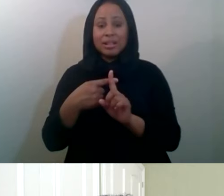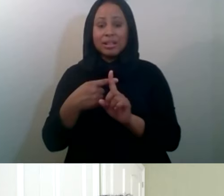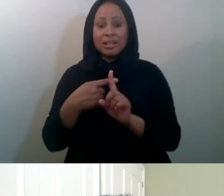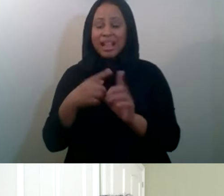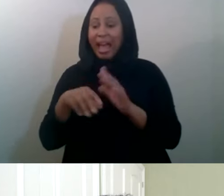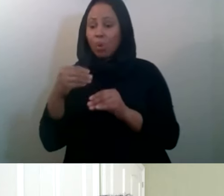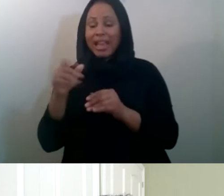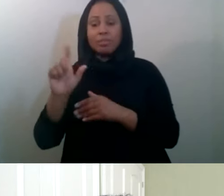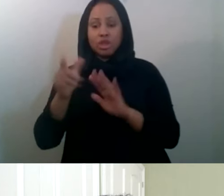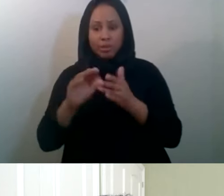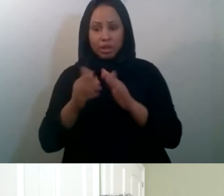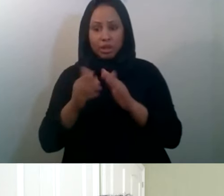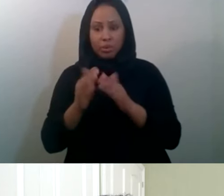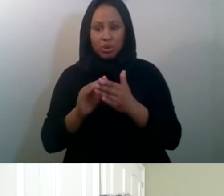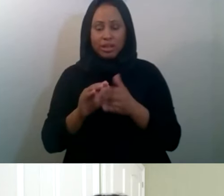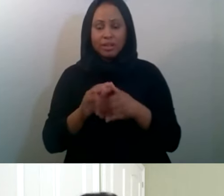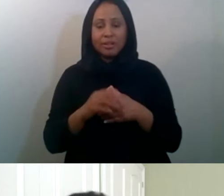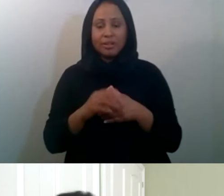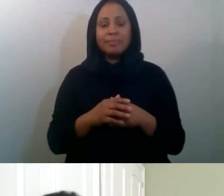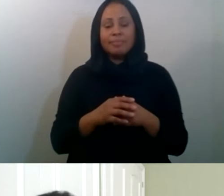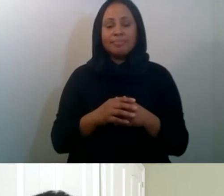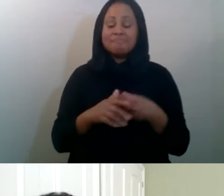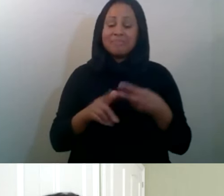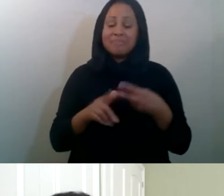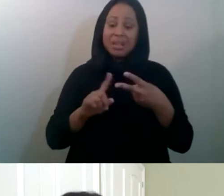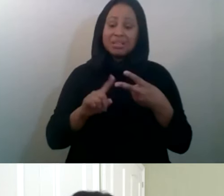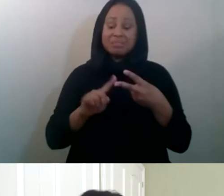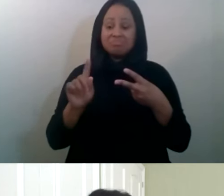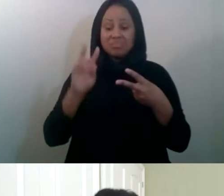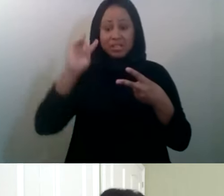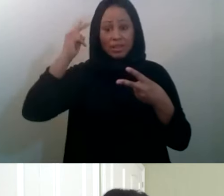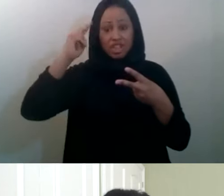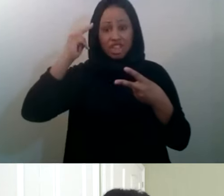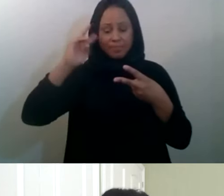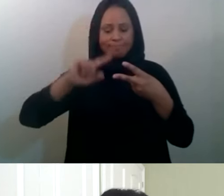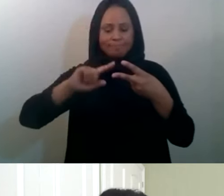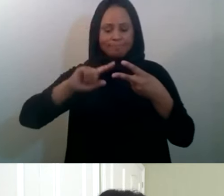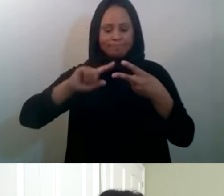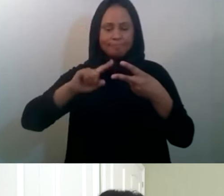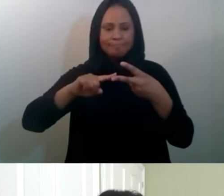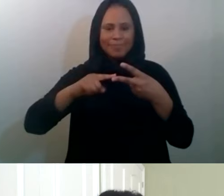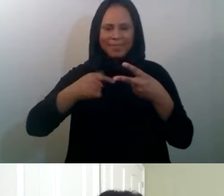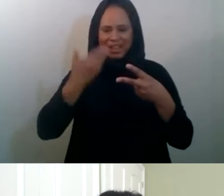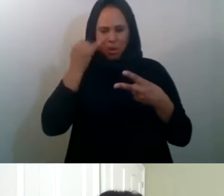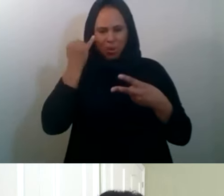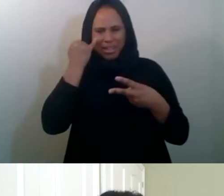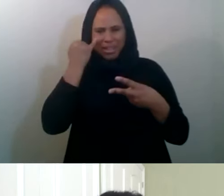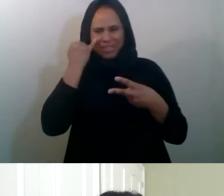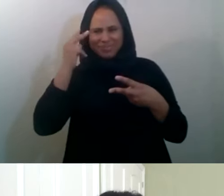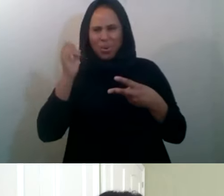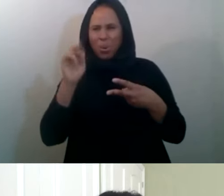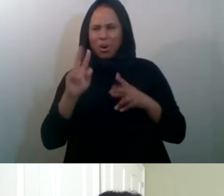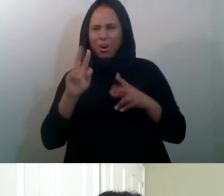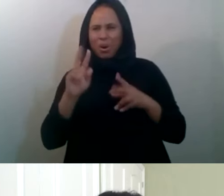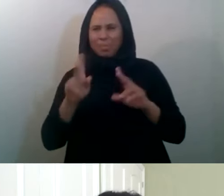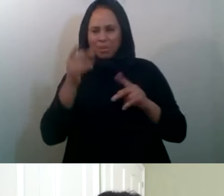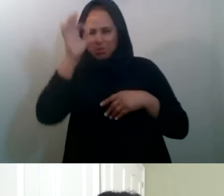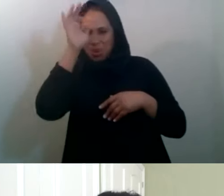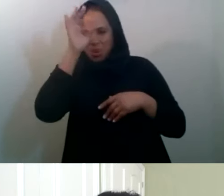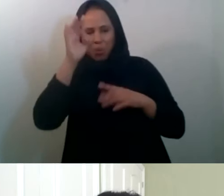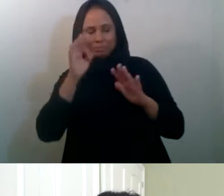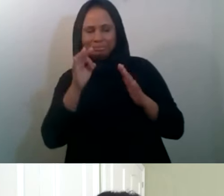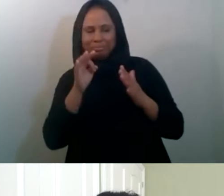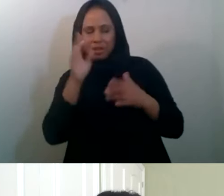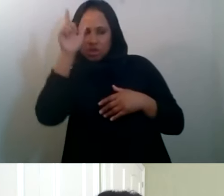A second misconception I would also say is, uh, I don't know if it's a misconception as much as people don't quite know how generous Muslims are.